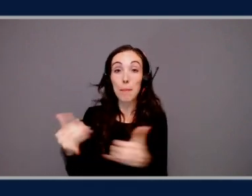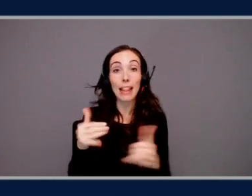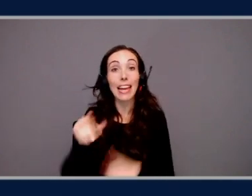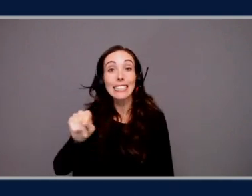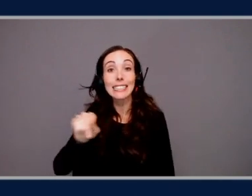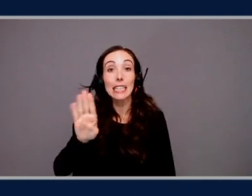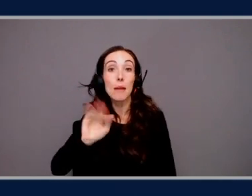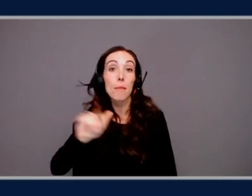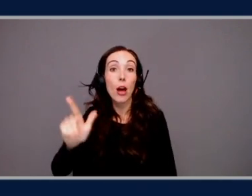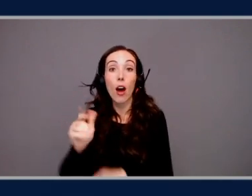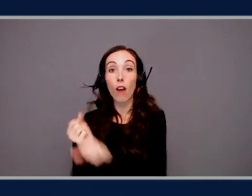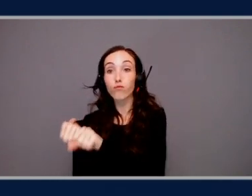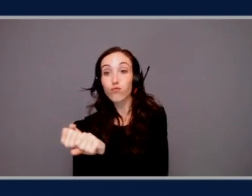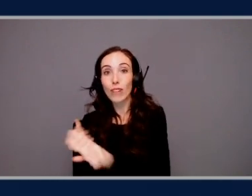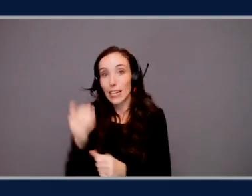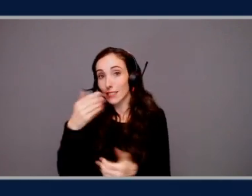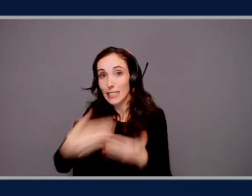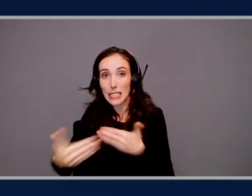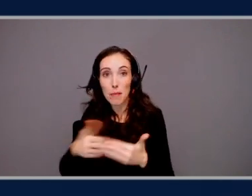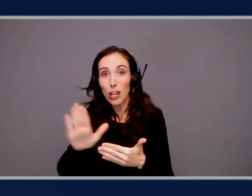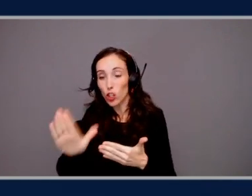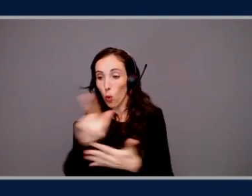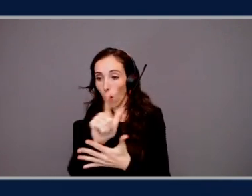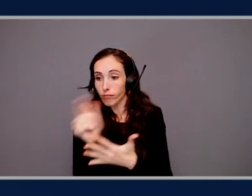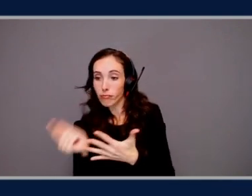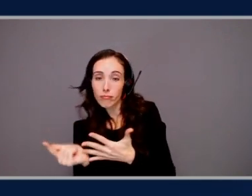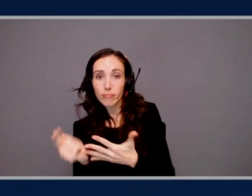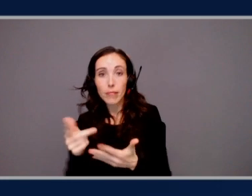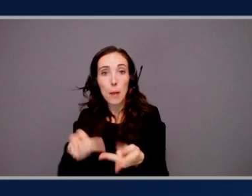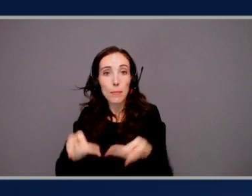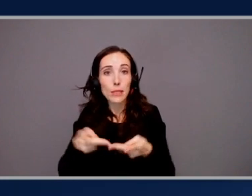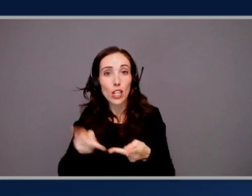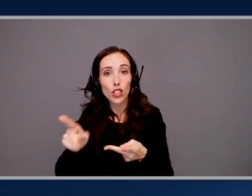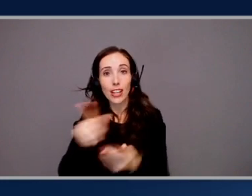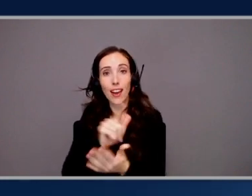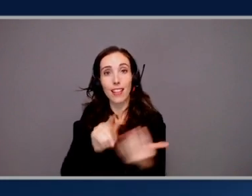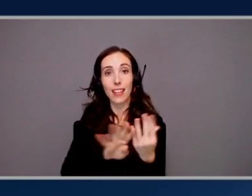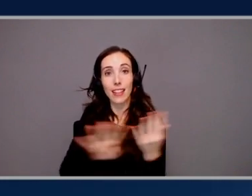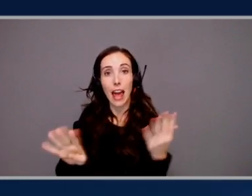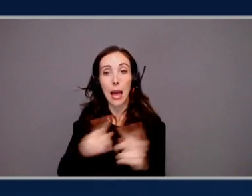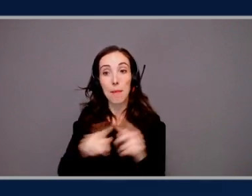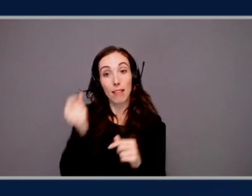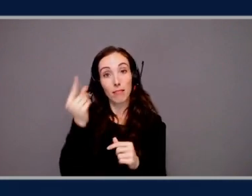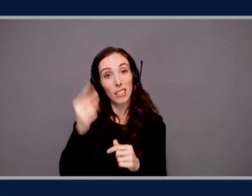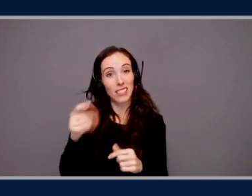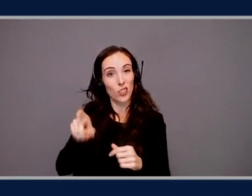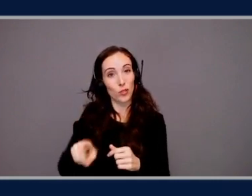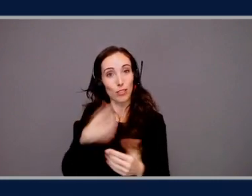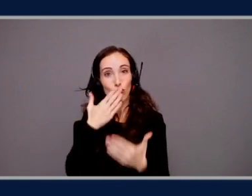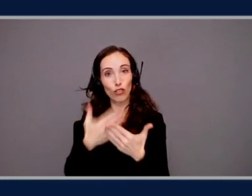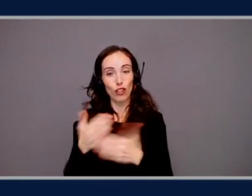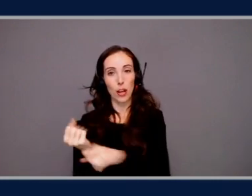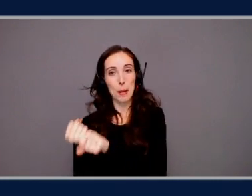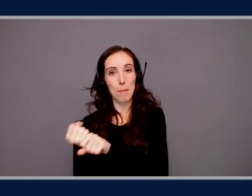lineup, as long as you're contributing and moving the players along, it's higher than a better batting average. Let's go be in baseball. Yep.